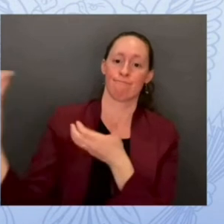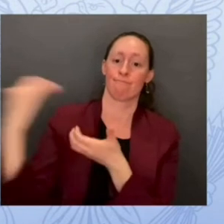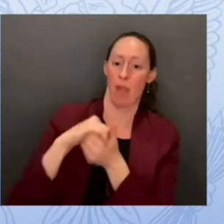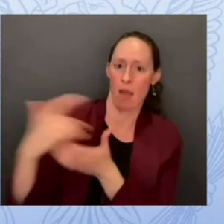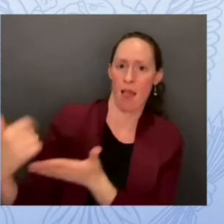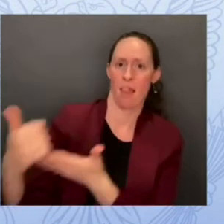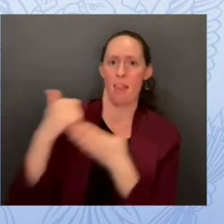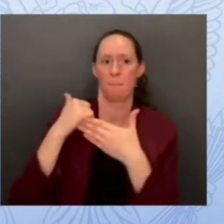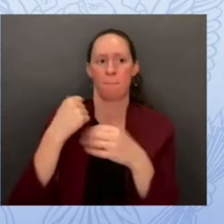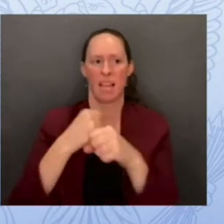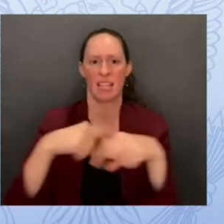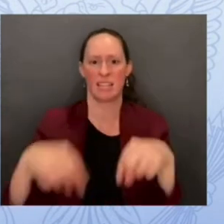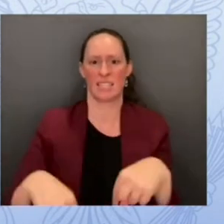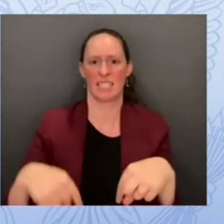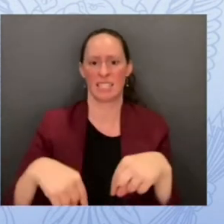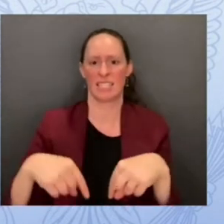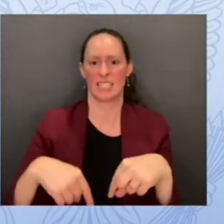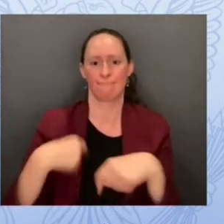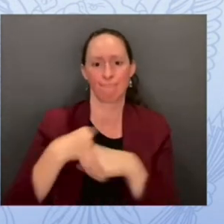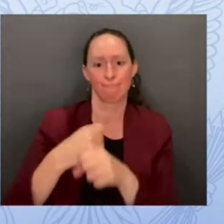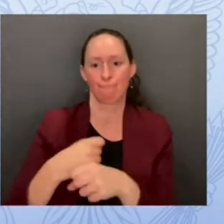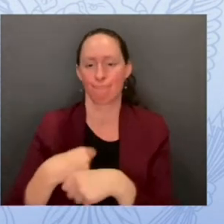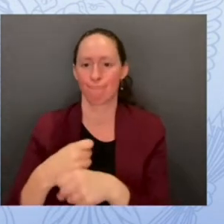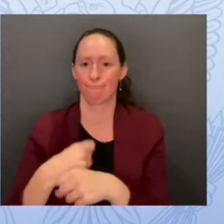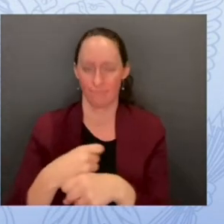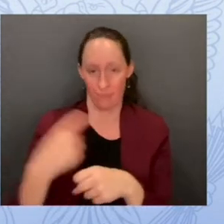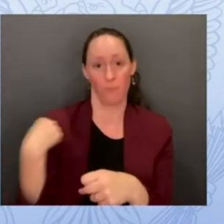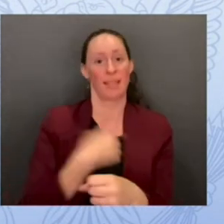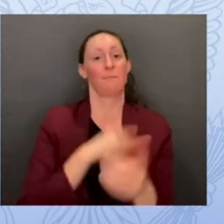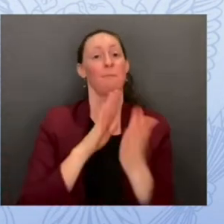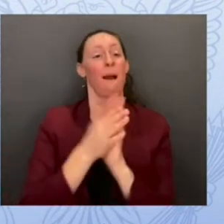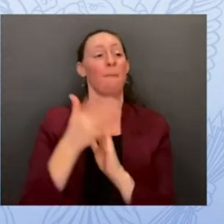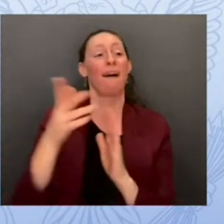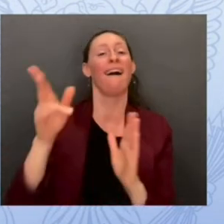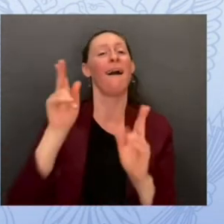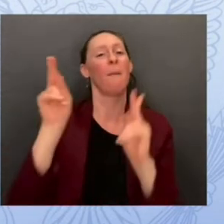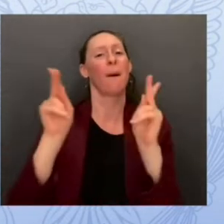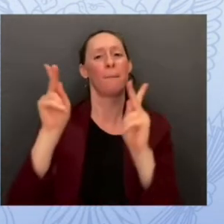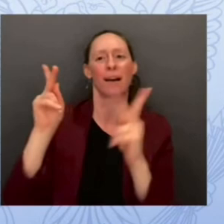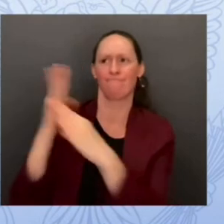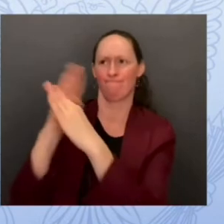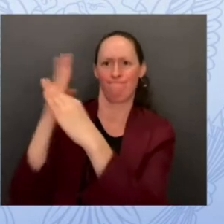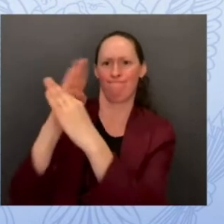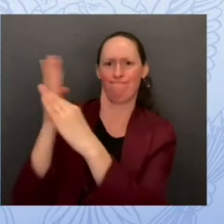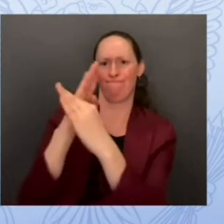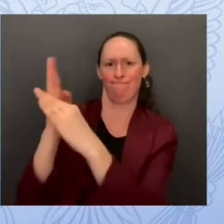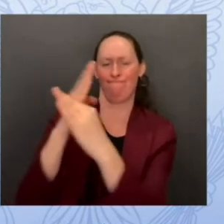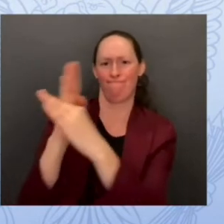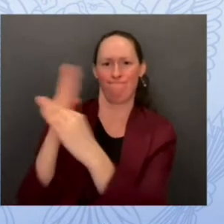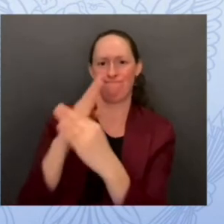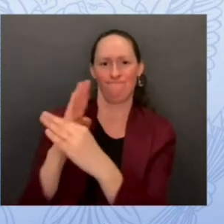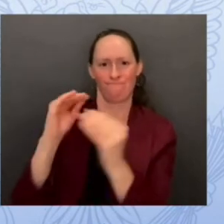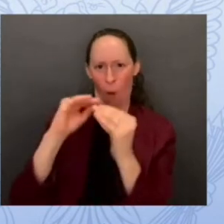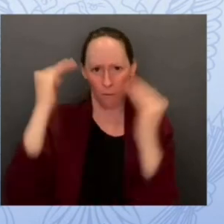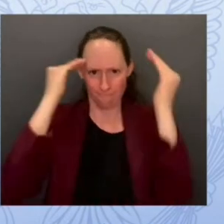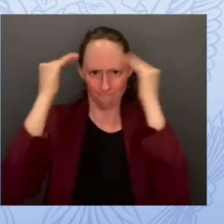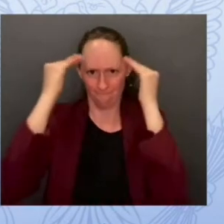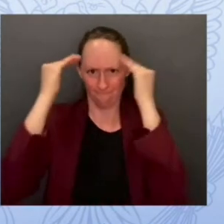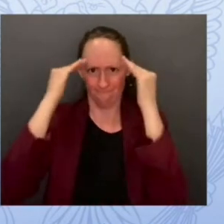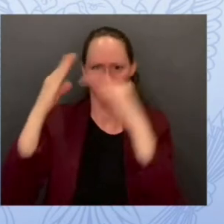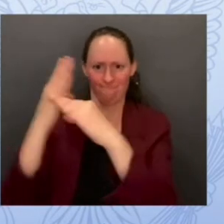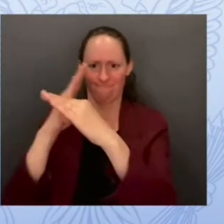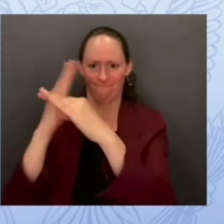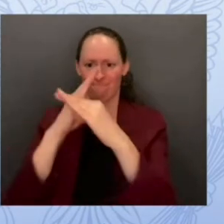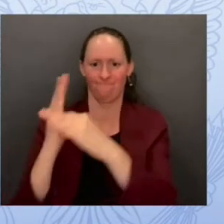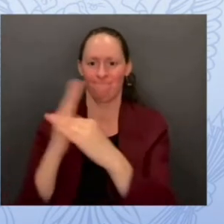human firewall that allows our districts and students to be protected against all the different malicious attacks we know there's a lot of work ahead of